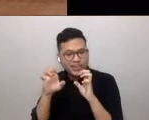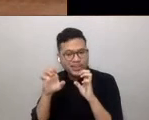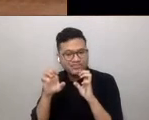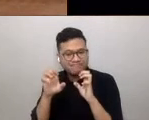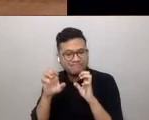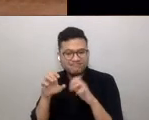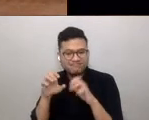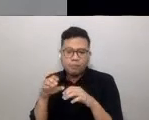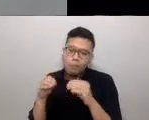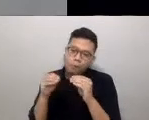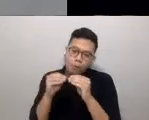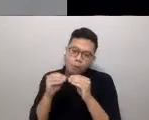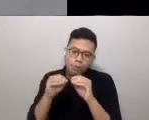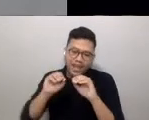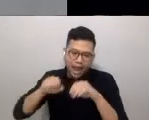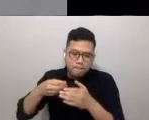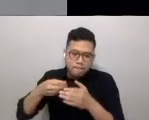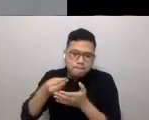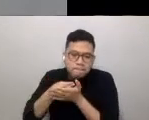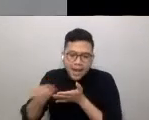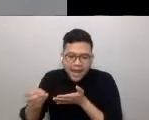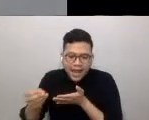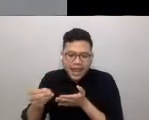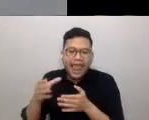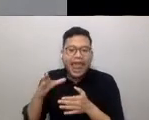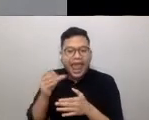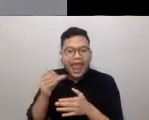affordable and equitable.